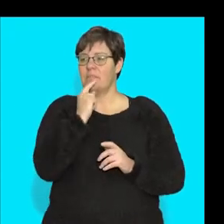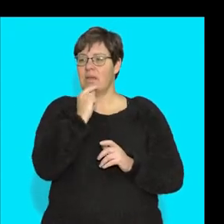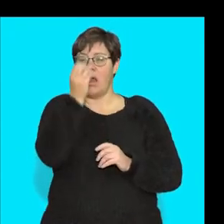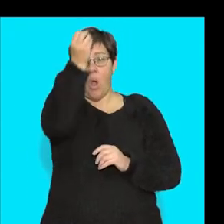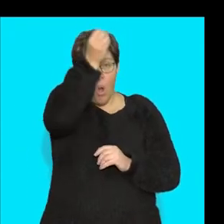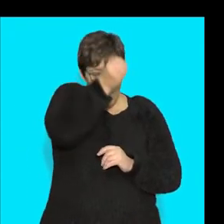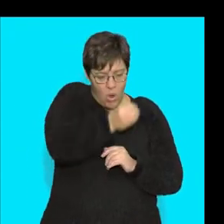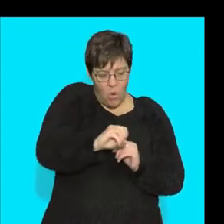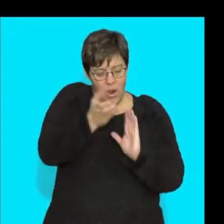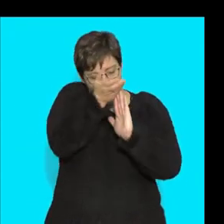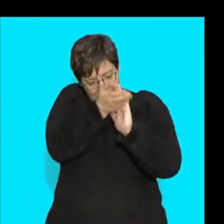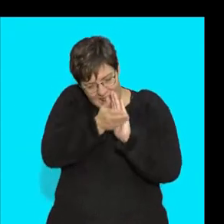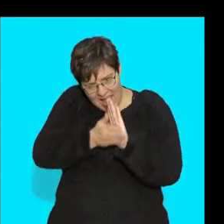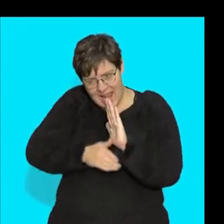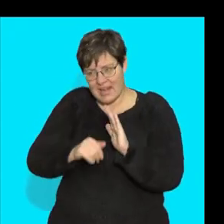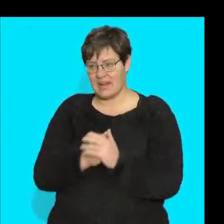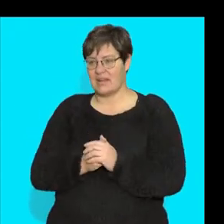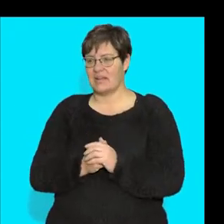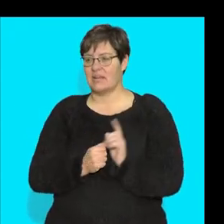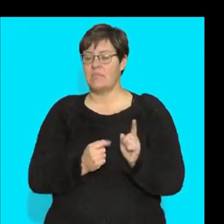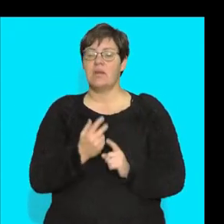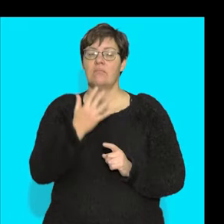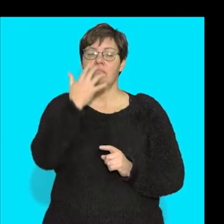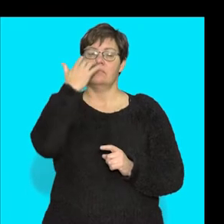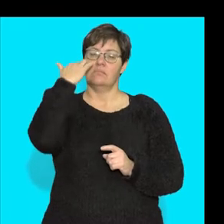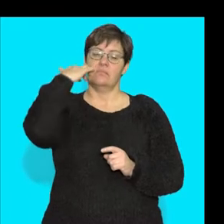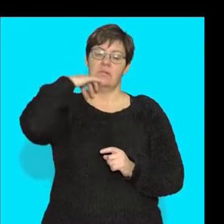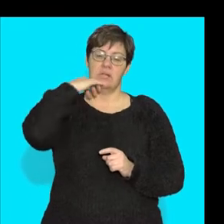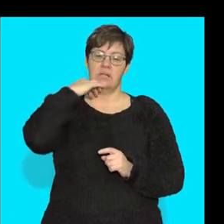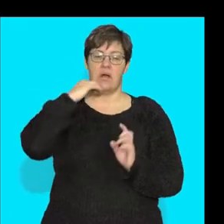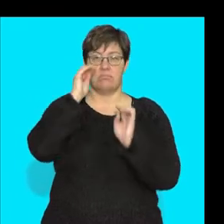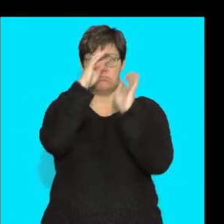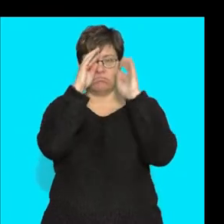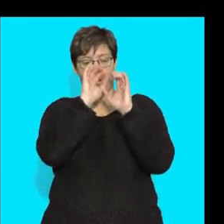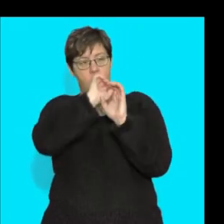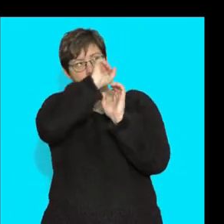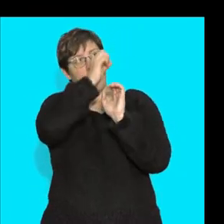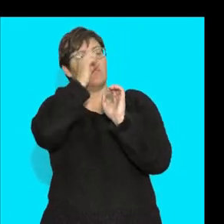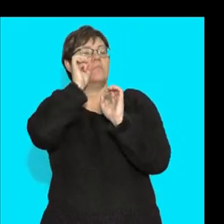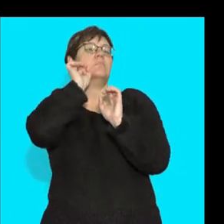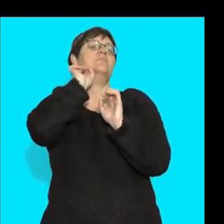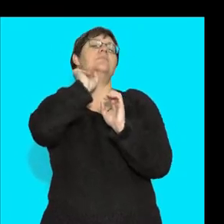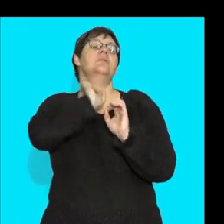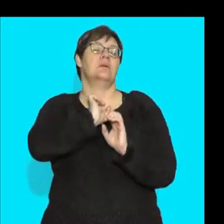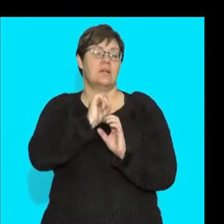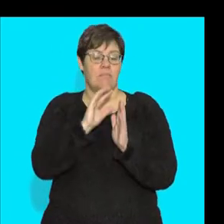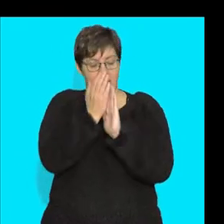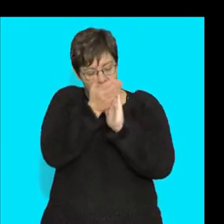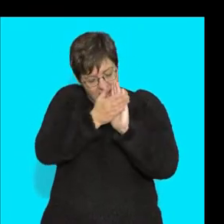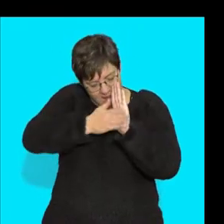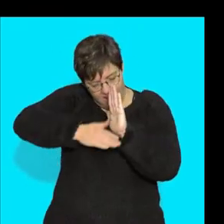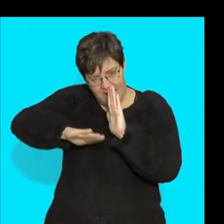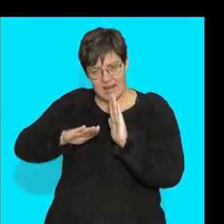hollow tube. It lines. Here, when I breathe in, these are hollow tubes. They